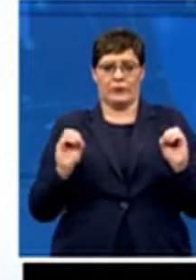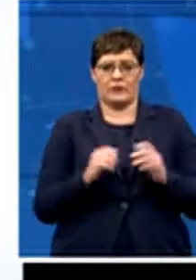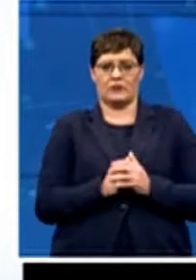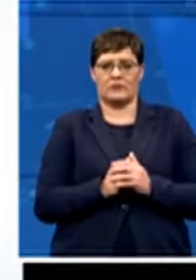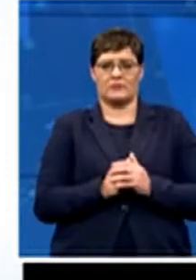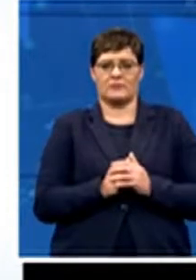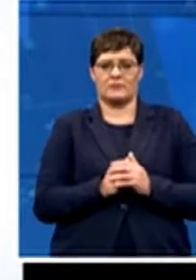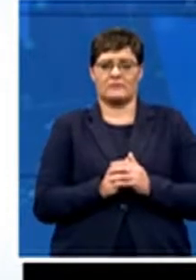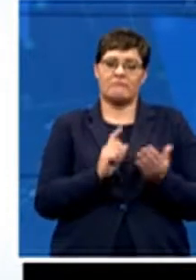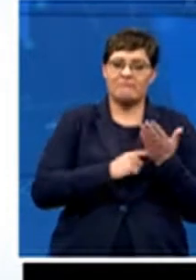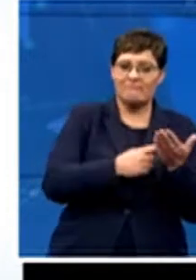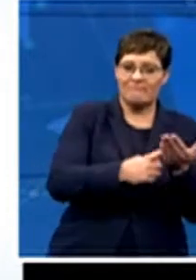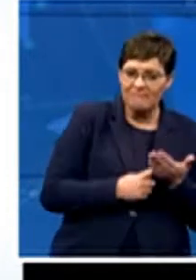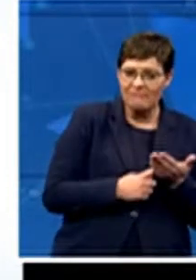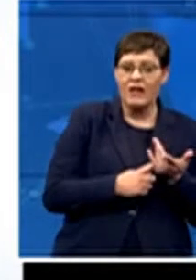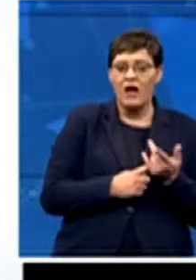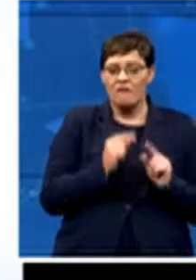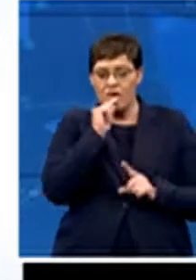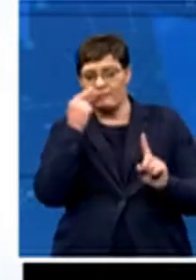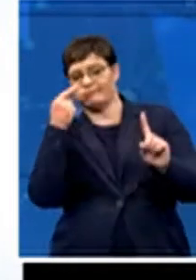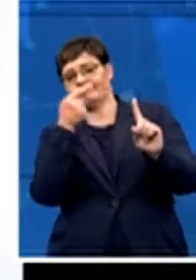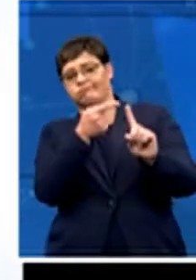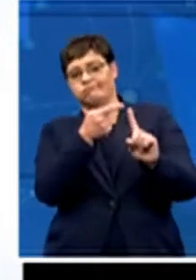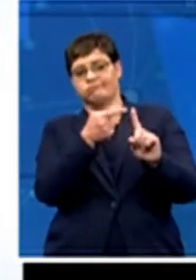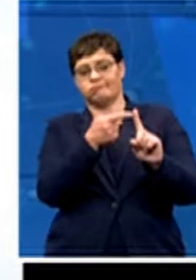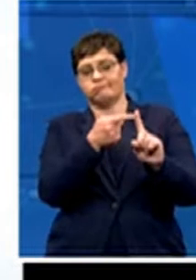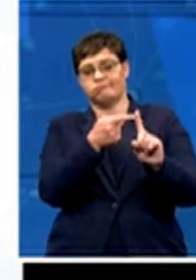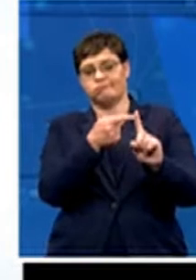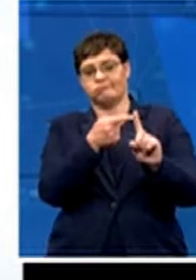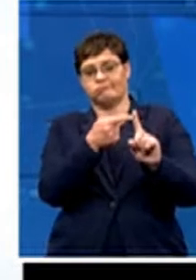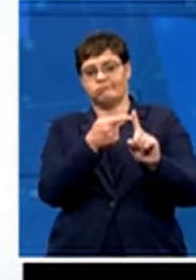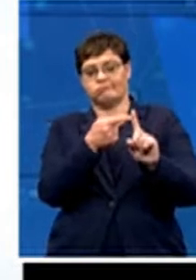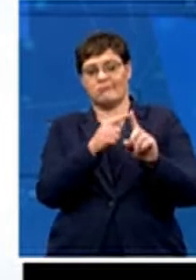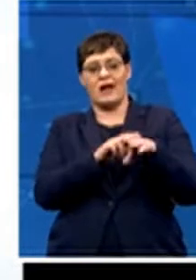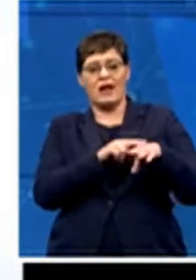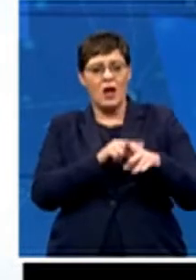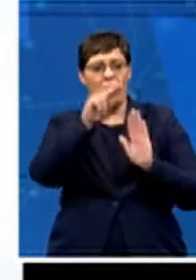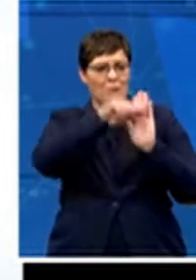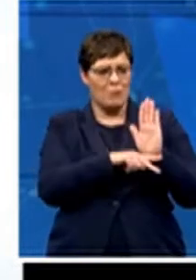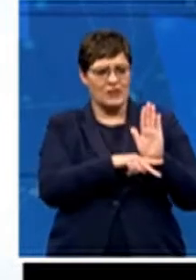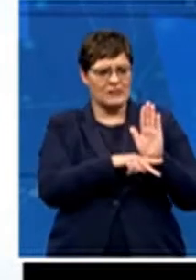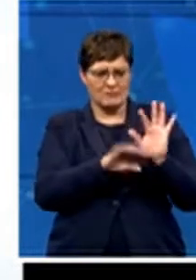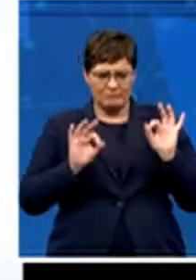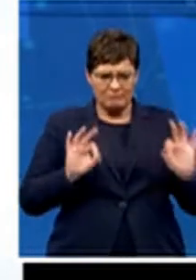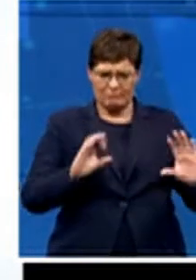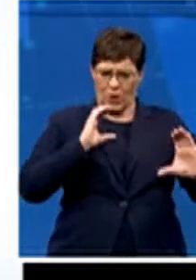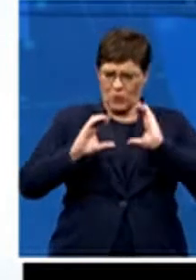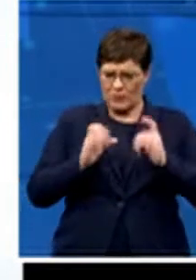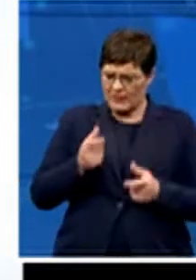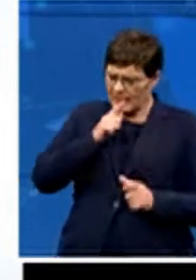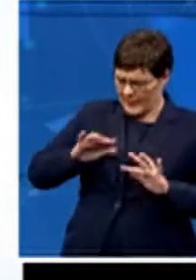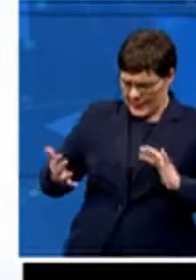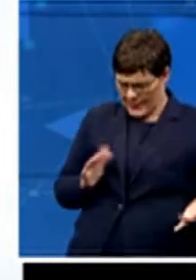target policy had not been properly communicated and that players who then lost their jobs